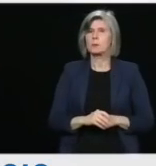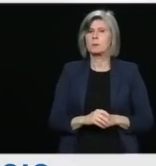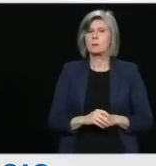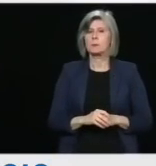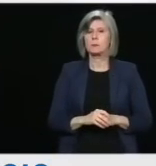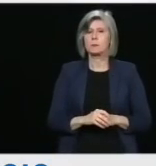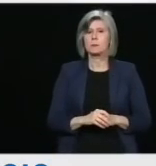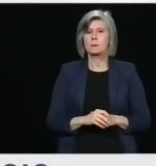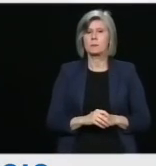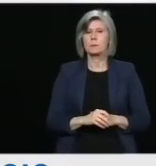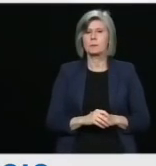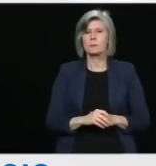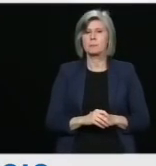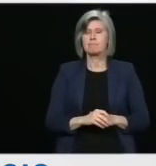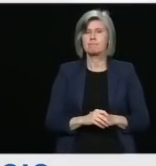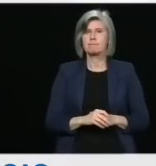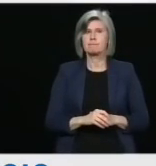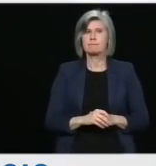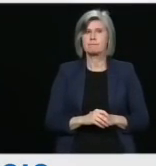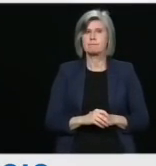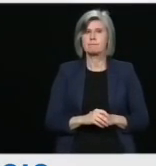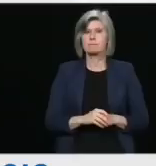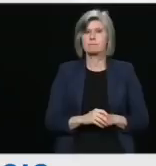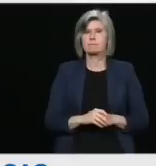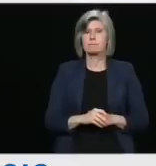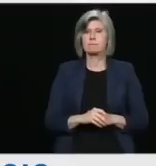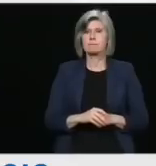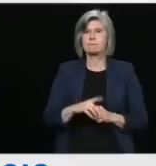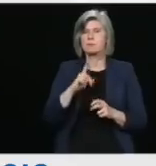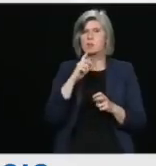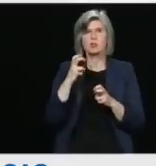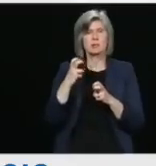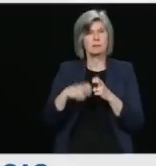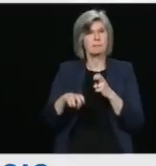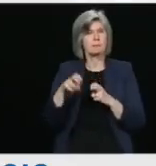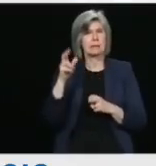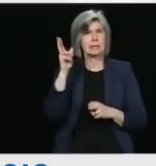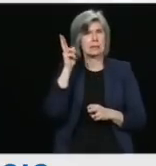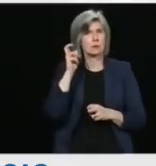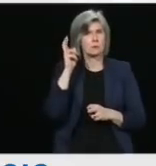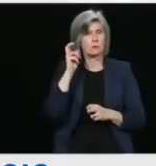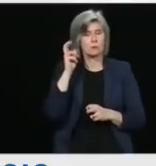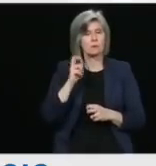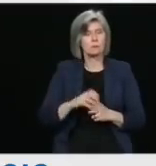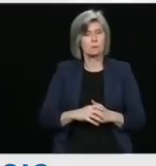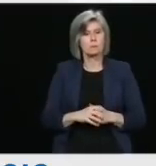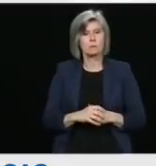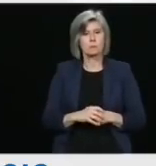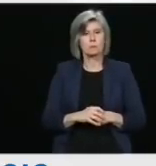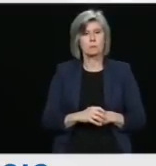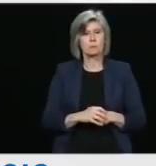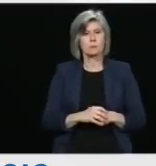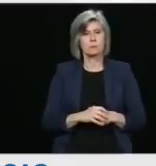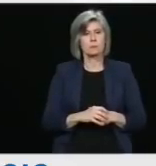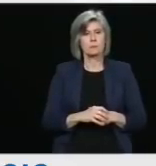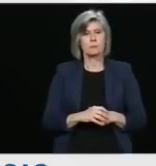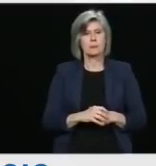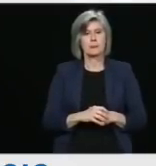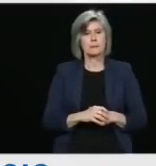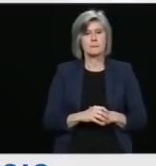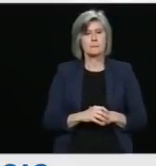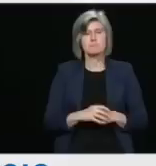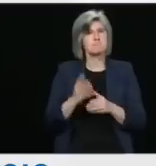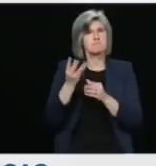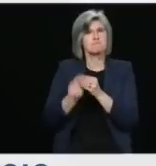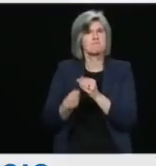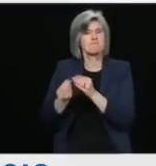ministries that, you know, these units lost to make